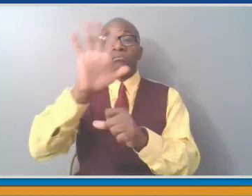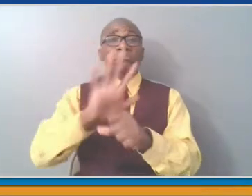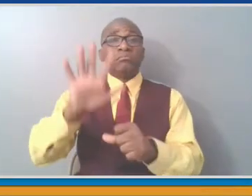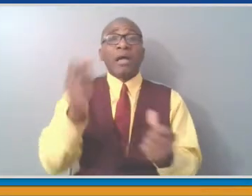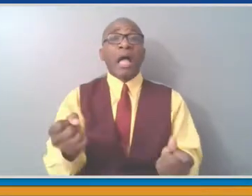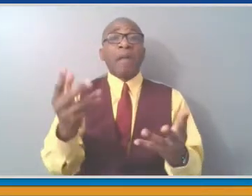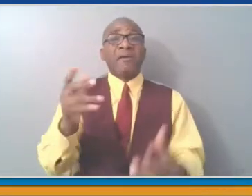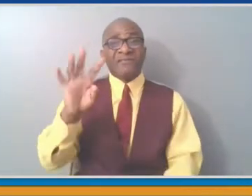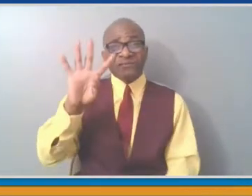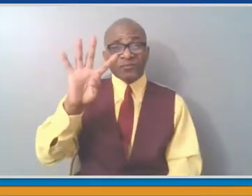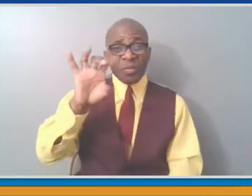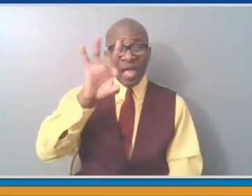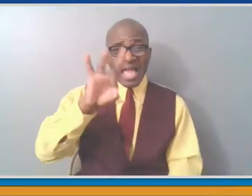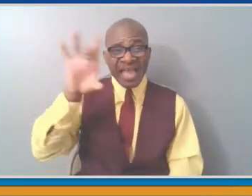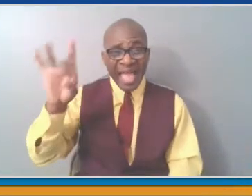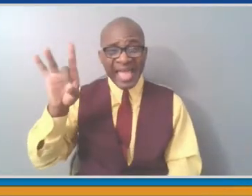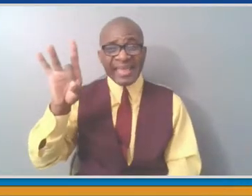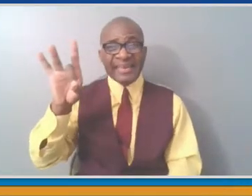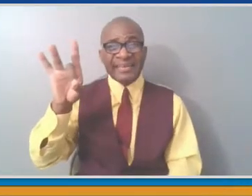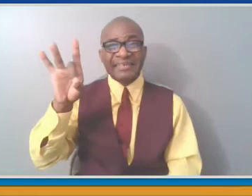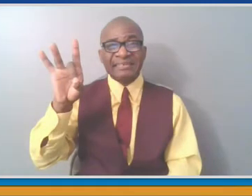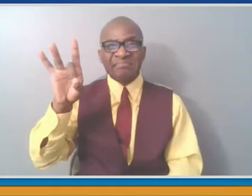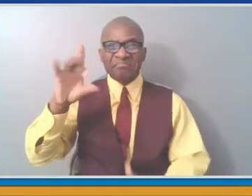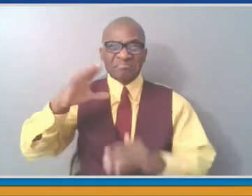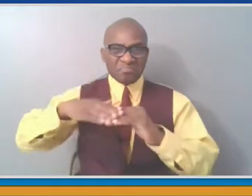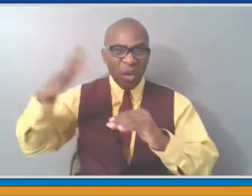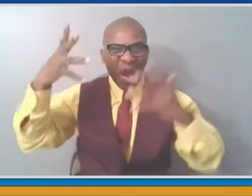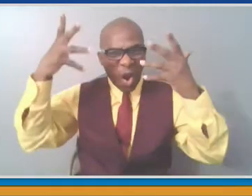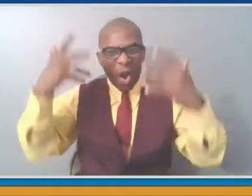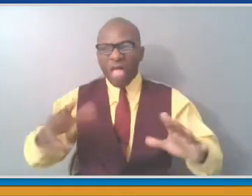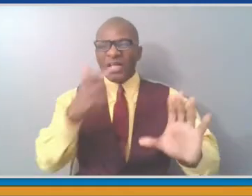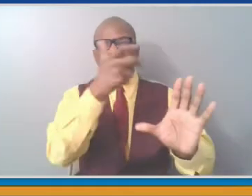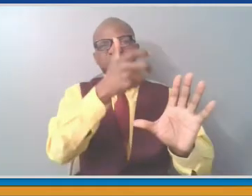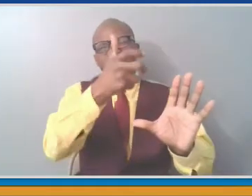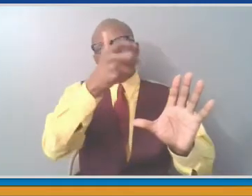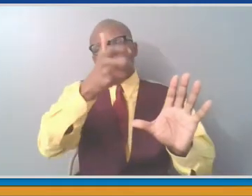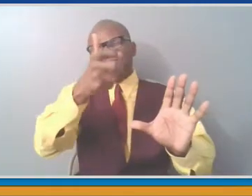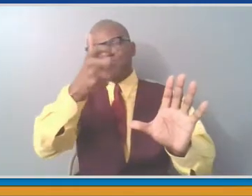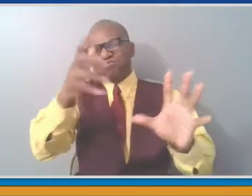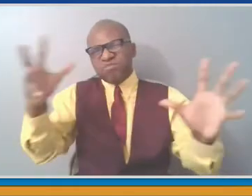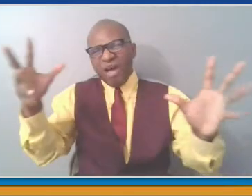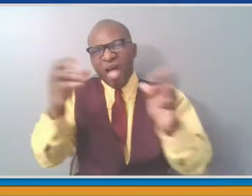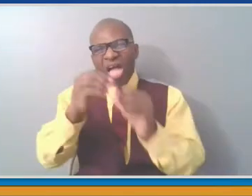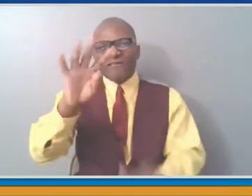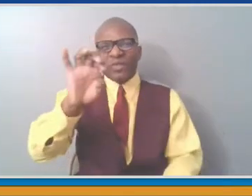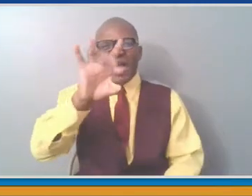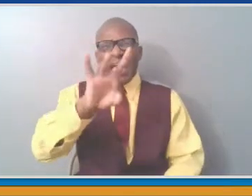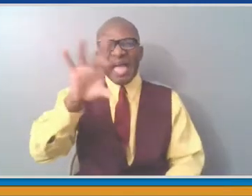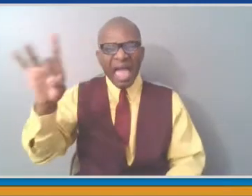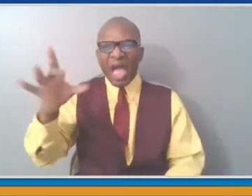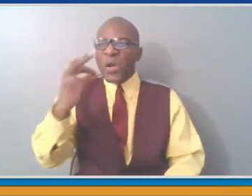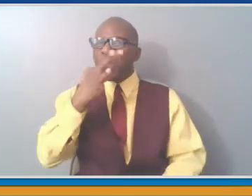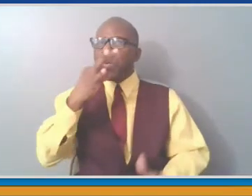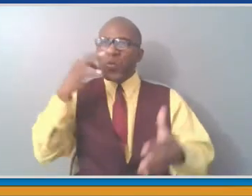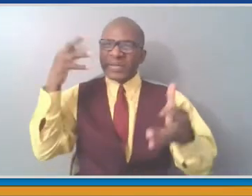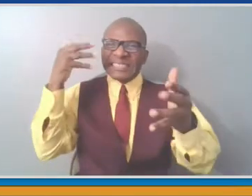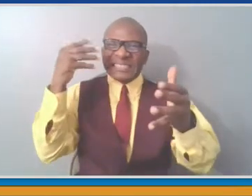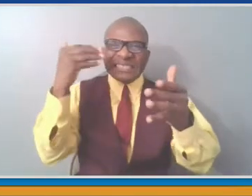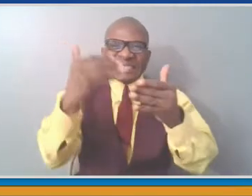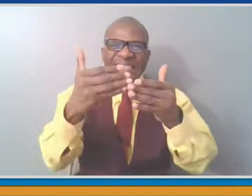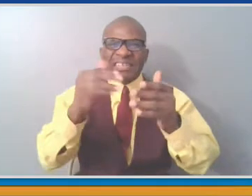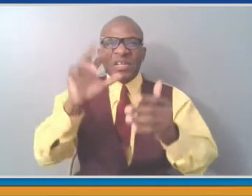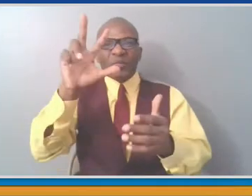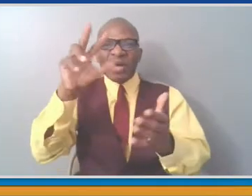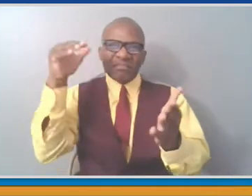Westchester County Center, which has been the central place for vaccinations in the county, and we vaccinate people from elsewhere, not just Westchester, at that